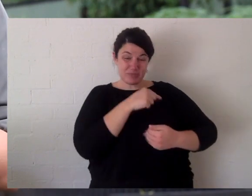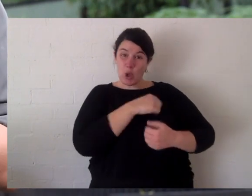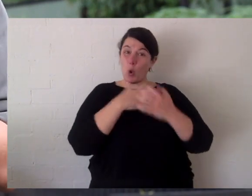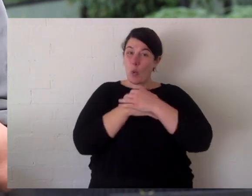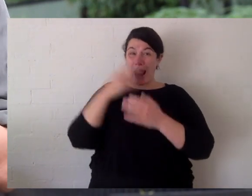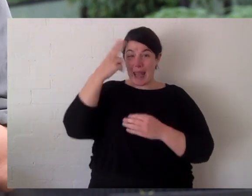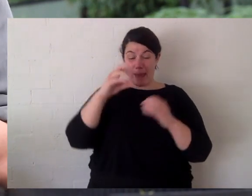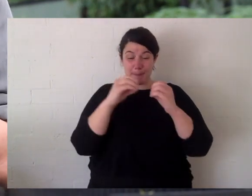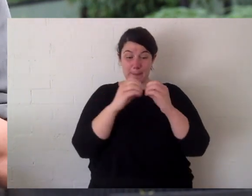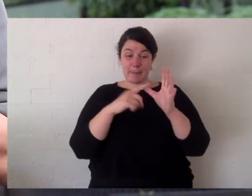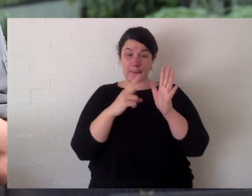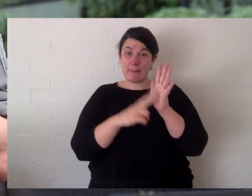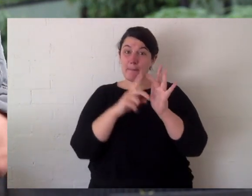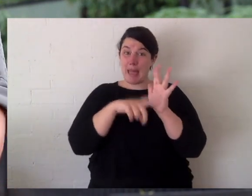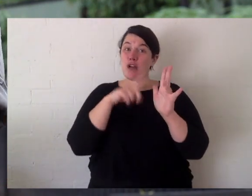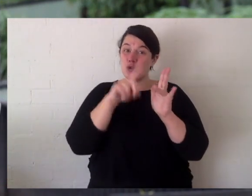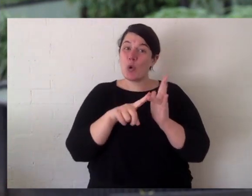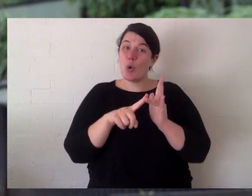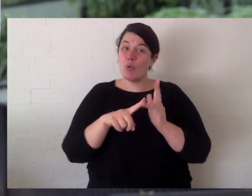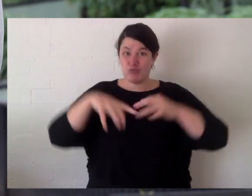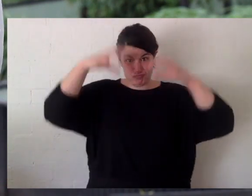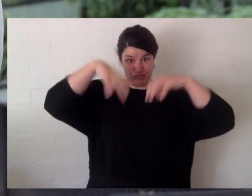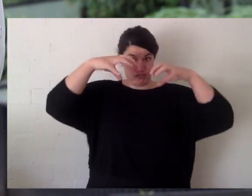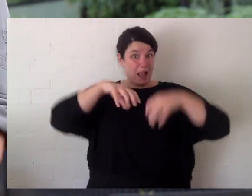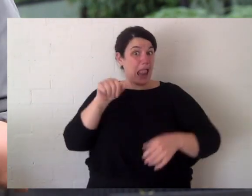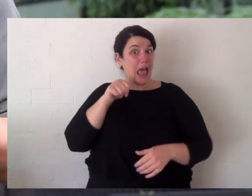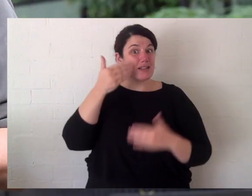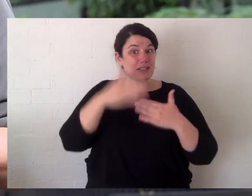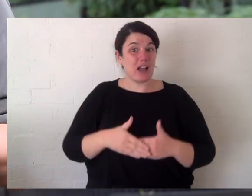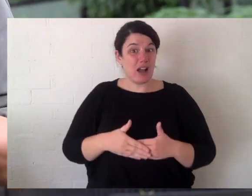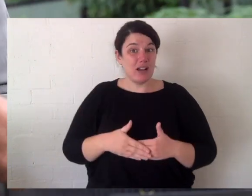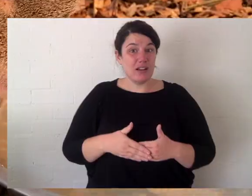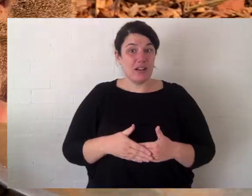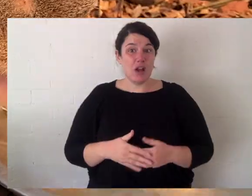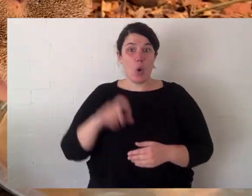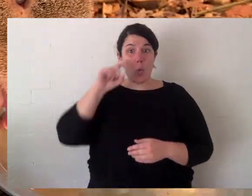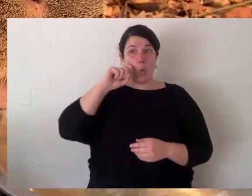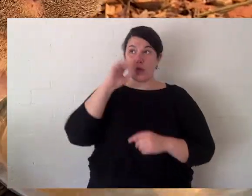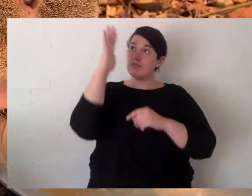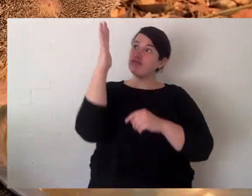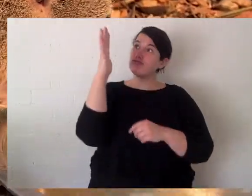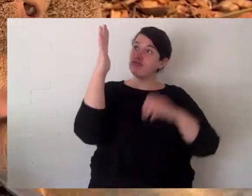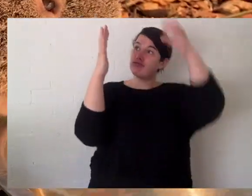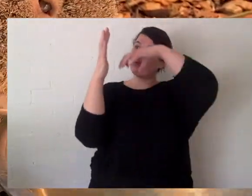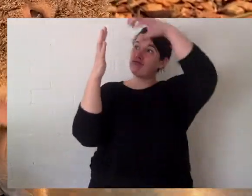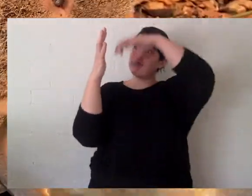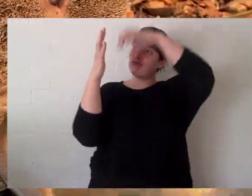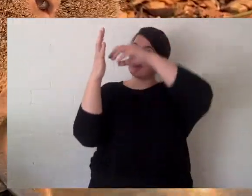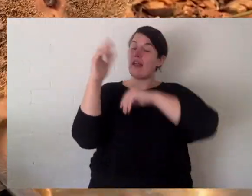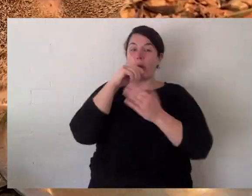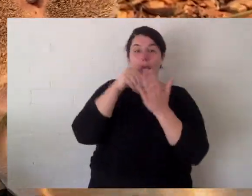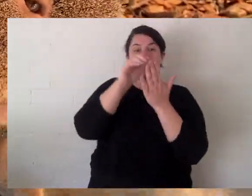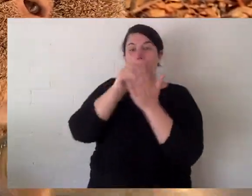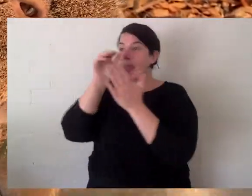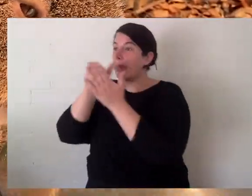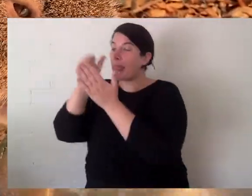here today, it's obviously been raining last night. So when it rains, there's water on the tree, on the bark, on the leaves, and they'll